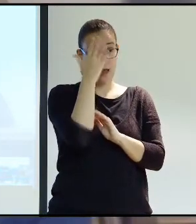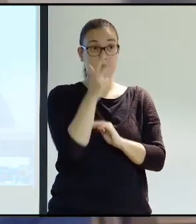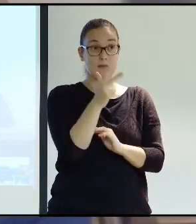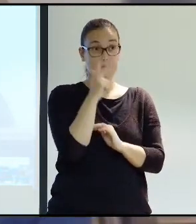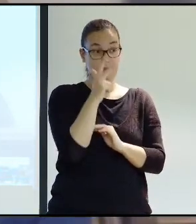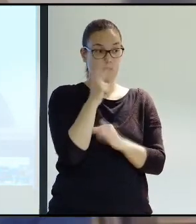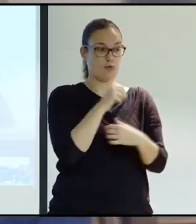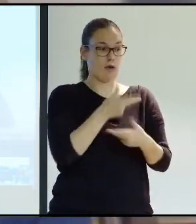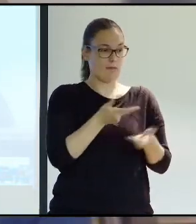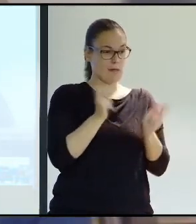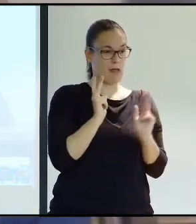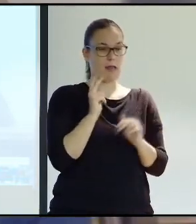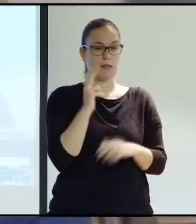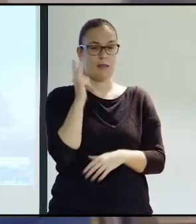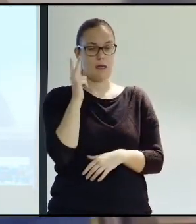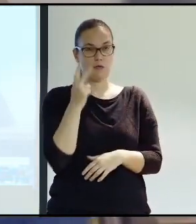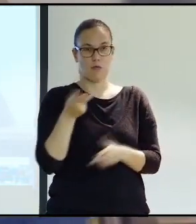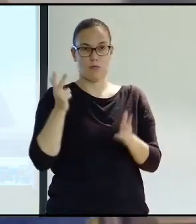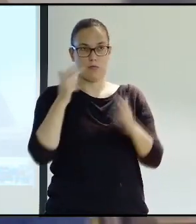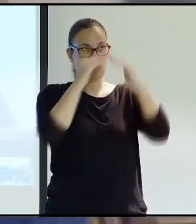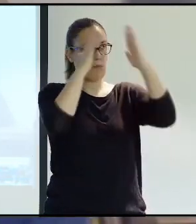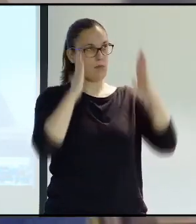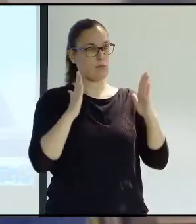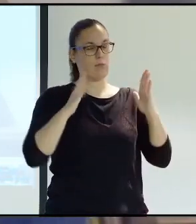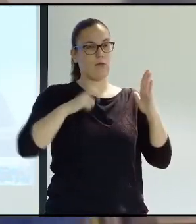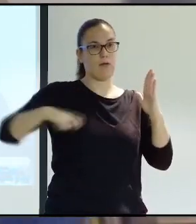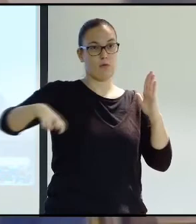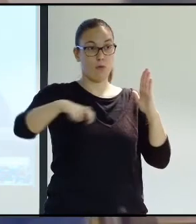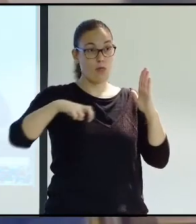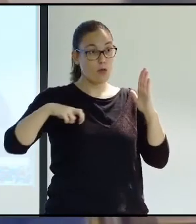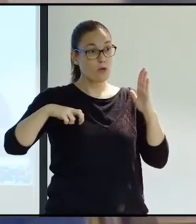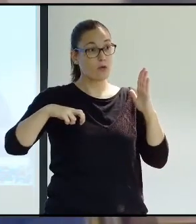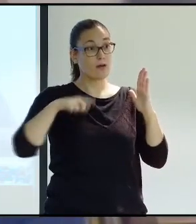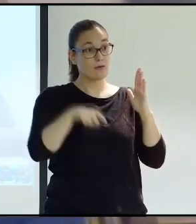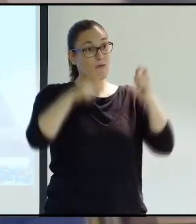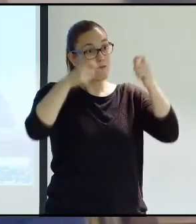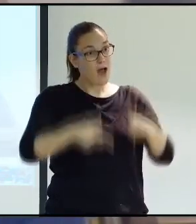people to have a tool